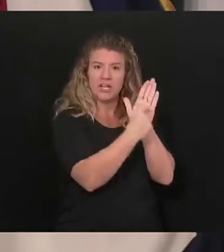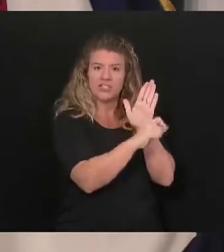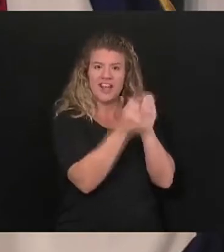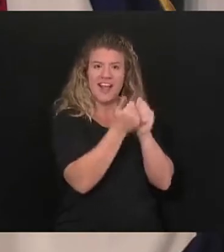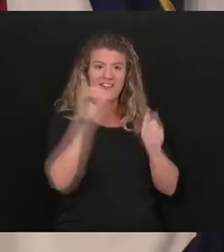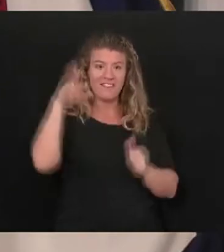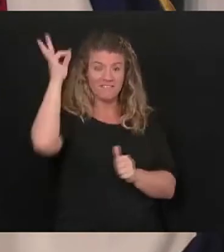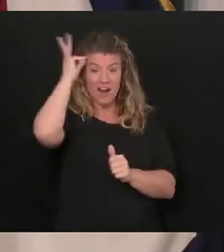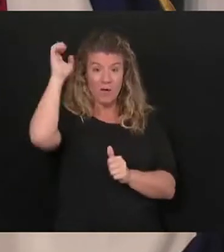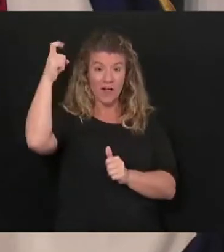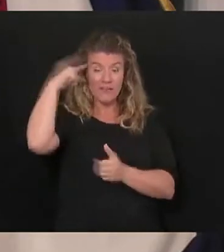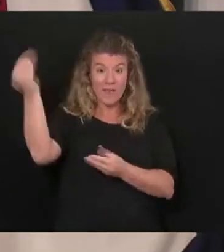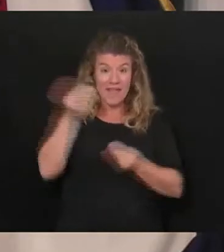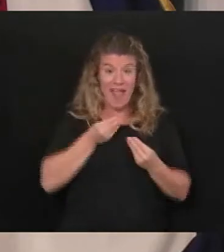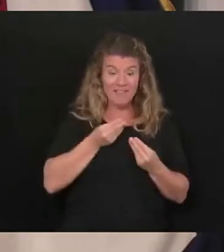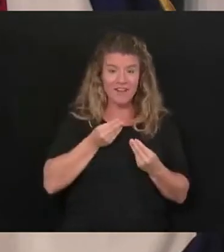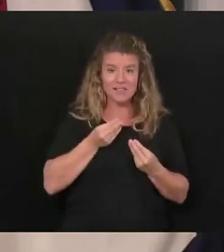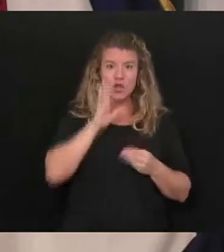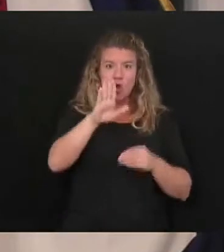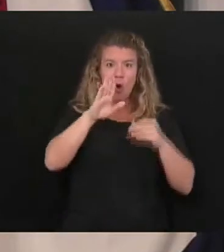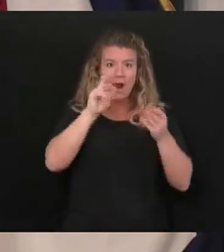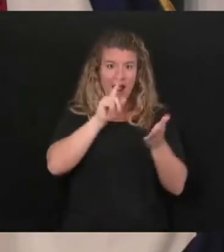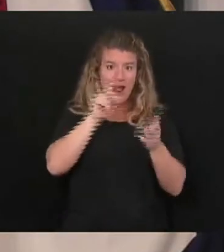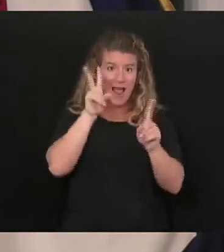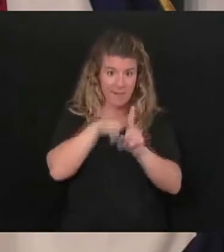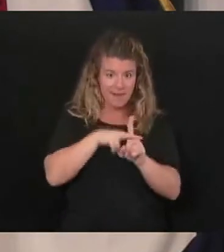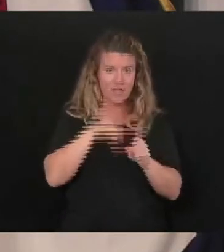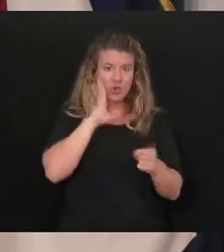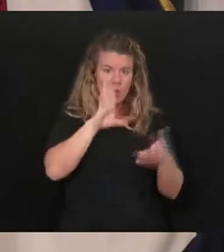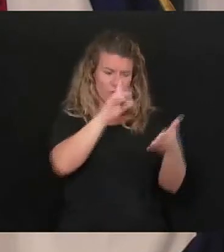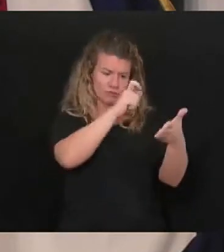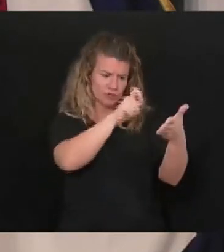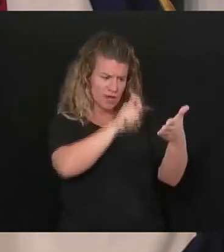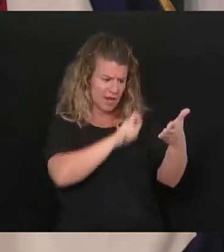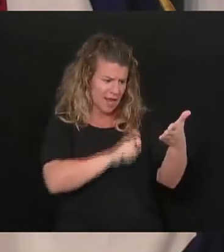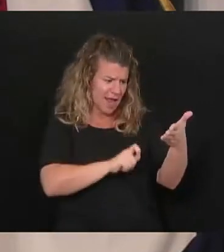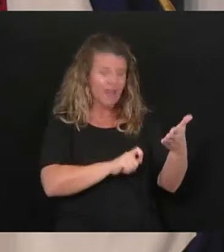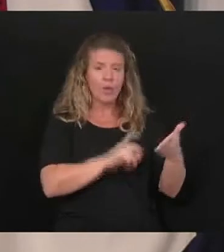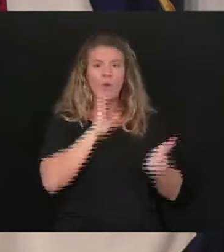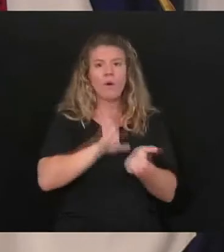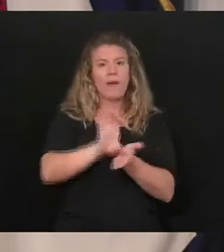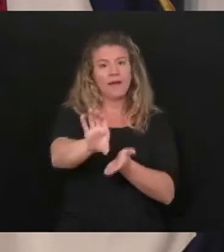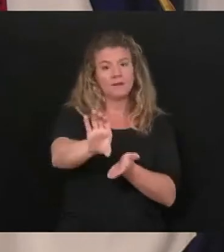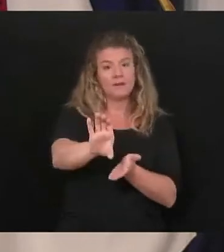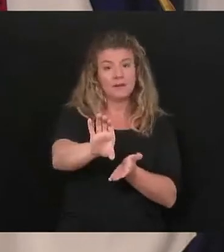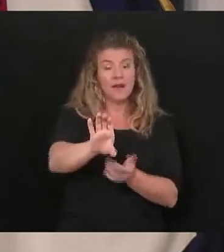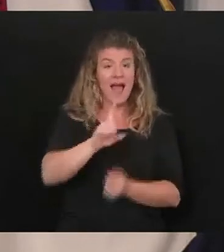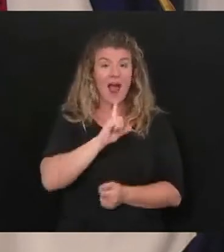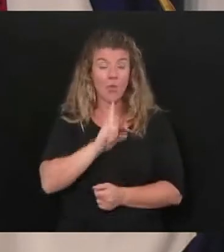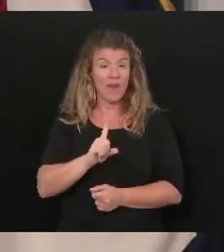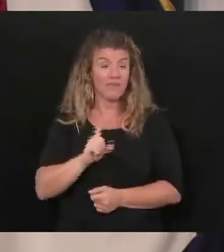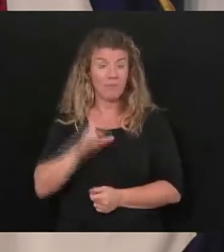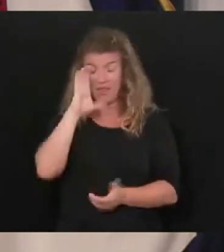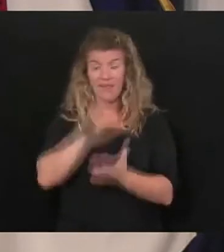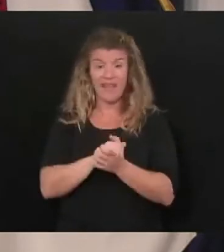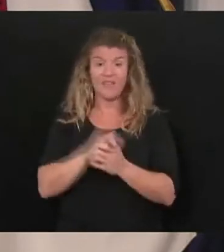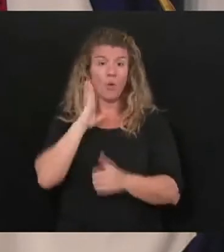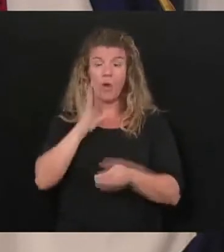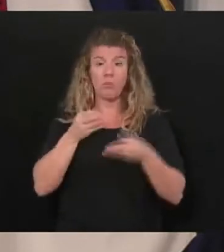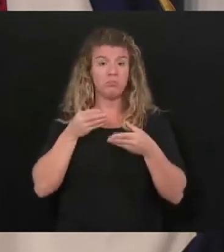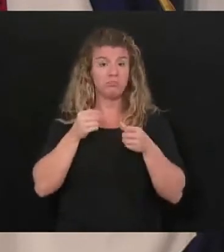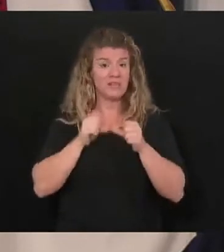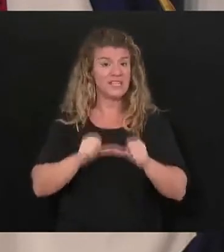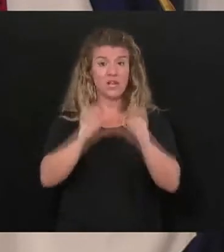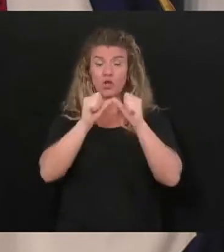stuff from the federal government and everything. But truly, what I really believe is going to flow to our counties and to our